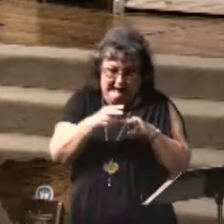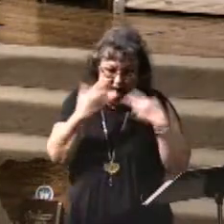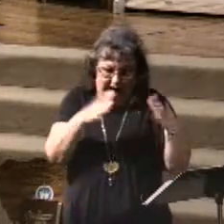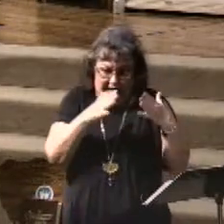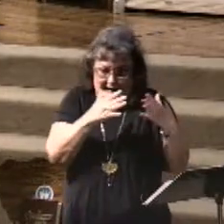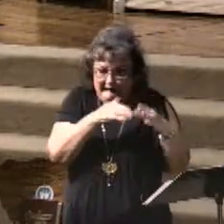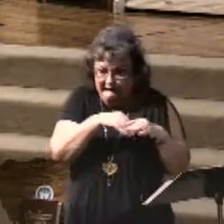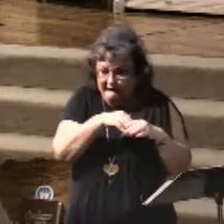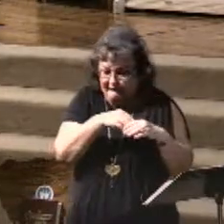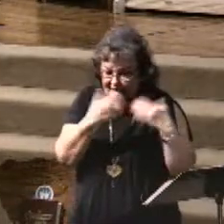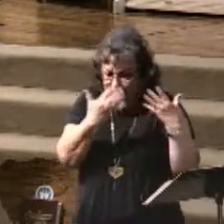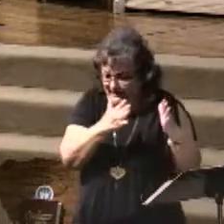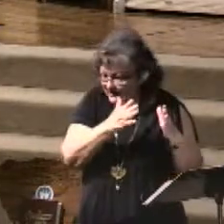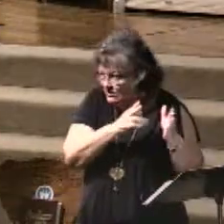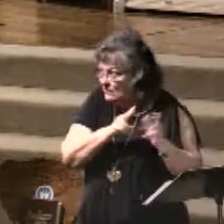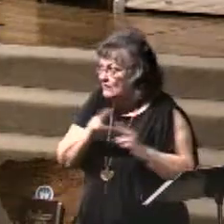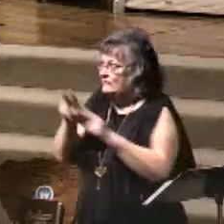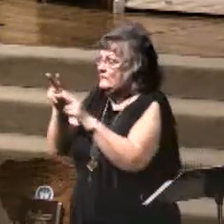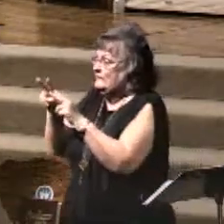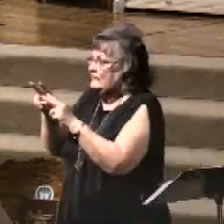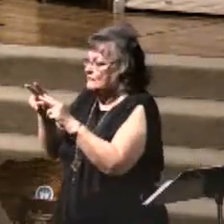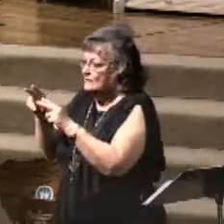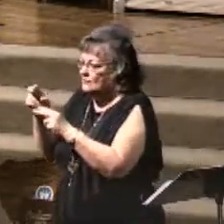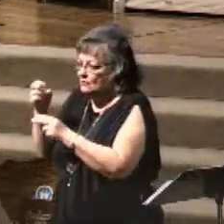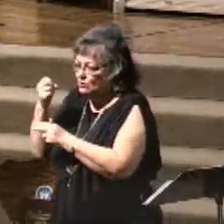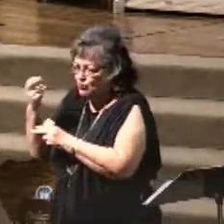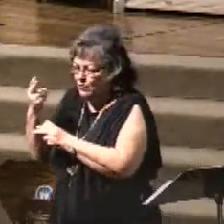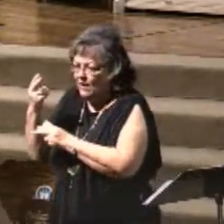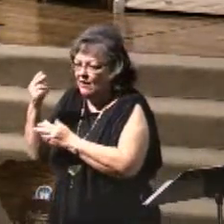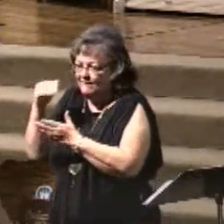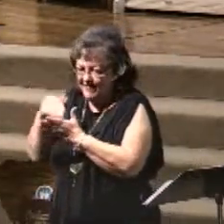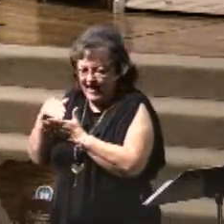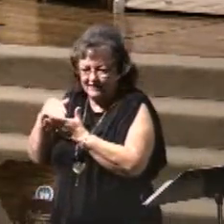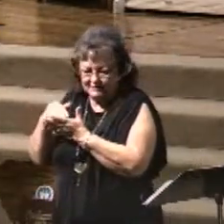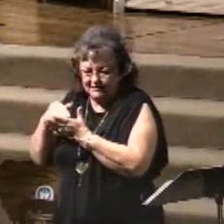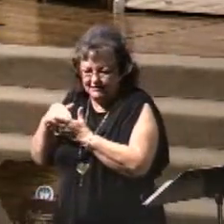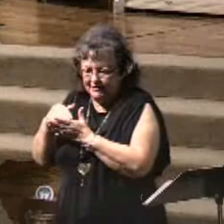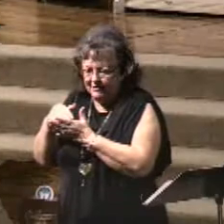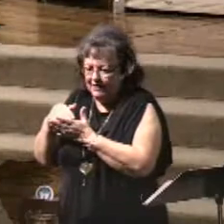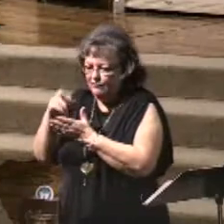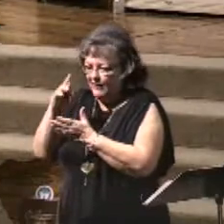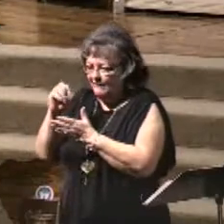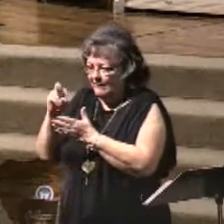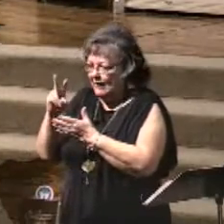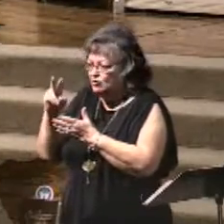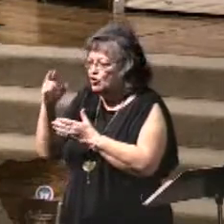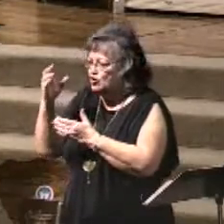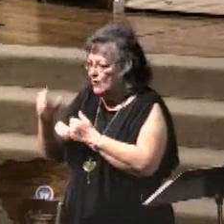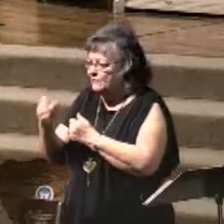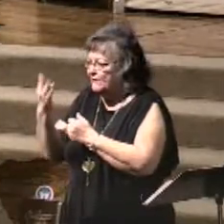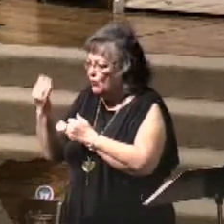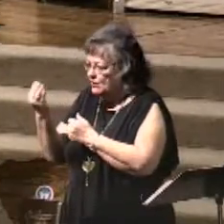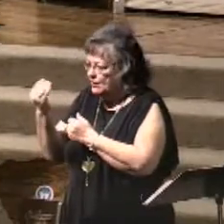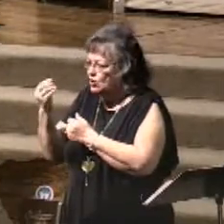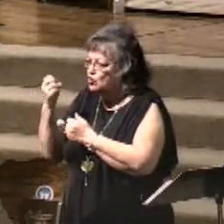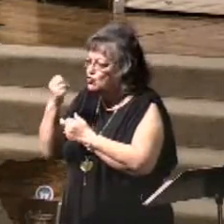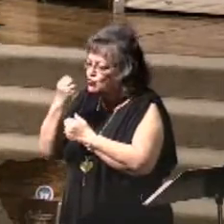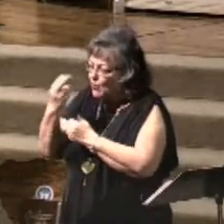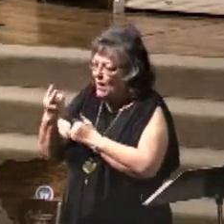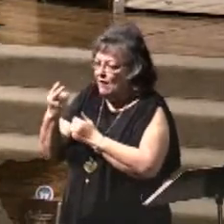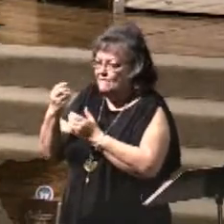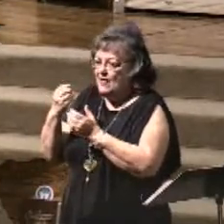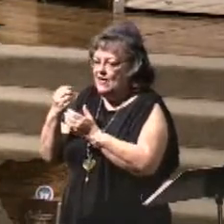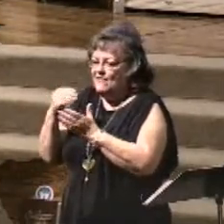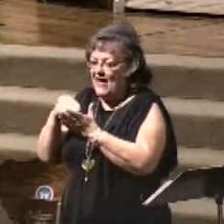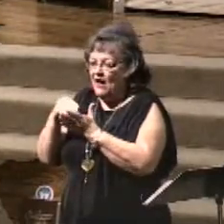12,000 from, and you'll read about that in Revelation chapter 14, 12,000 from each tribe